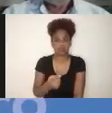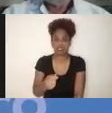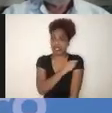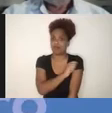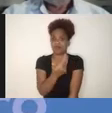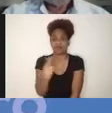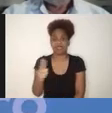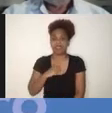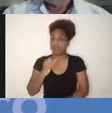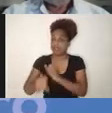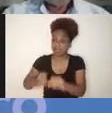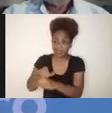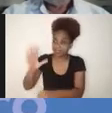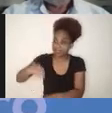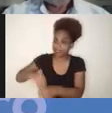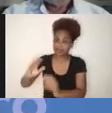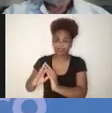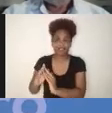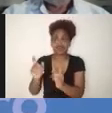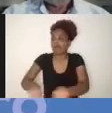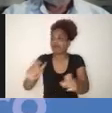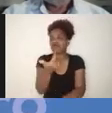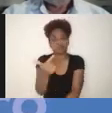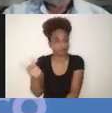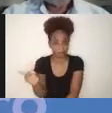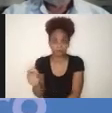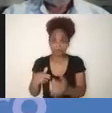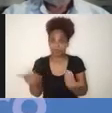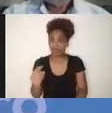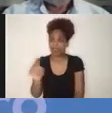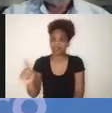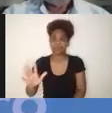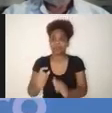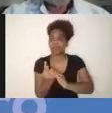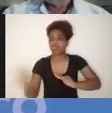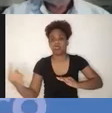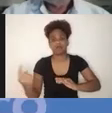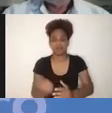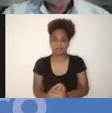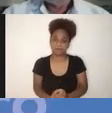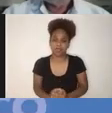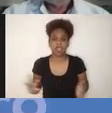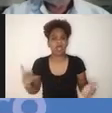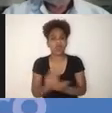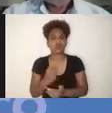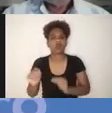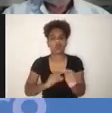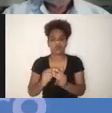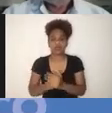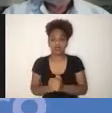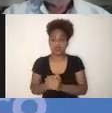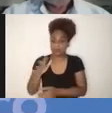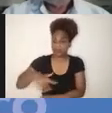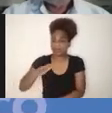That means to be out of the game. The scientific community has the key role to play in this response